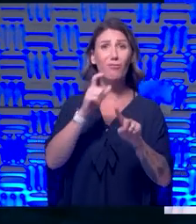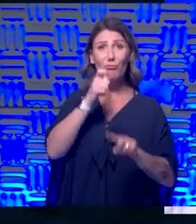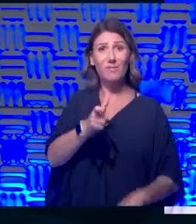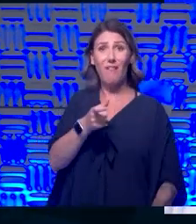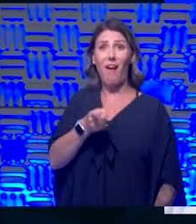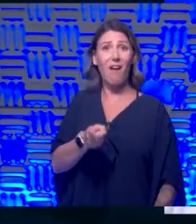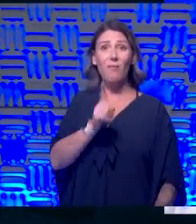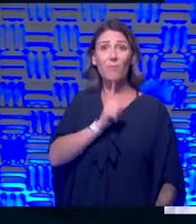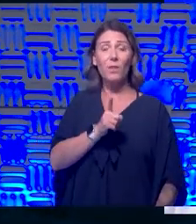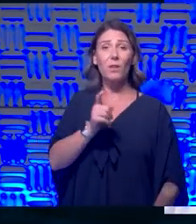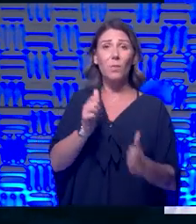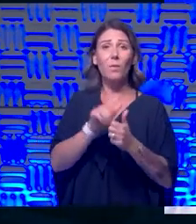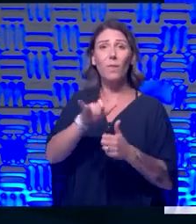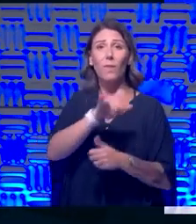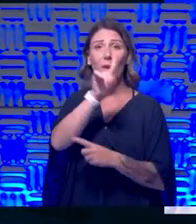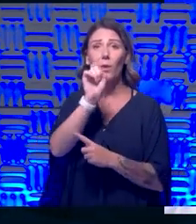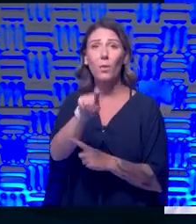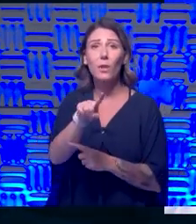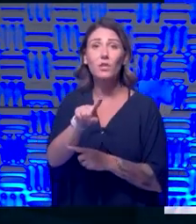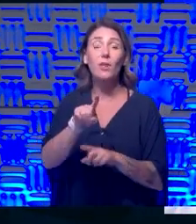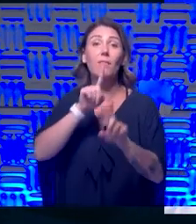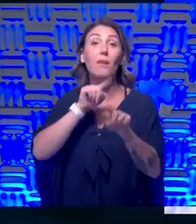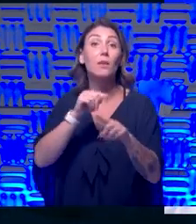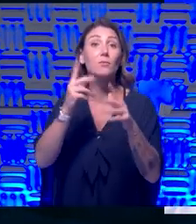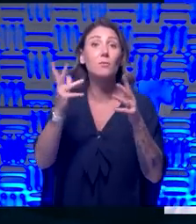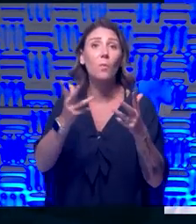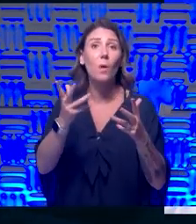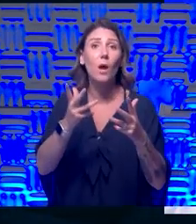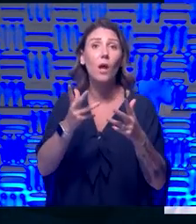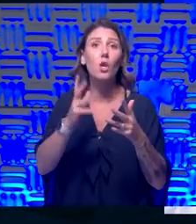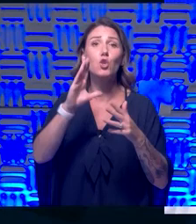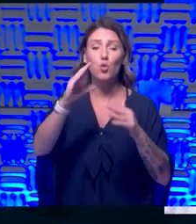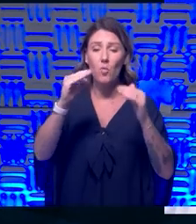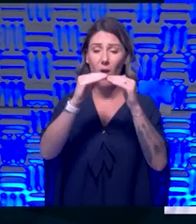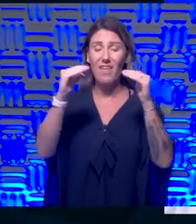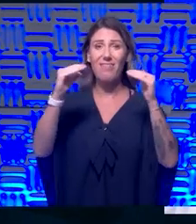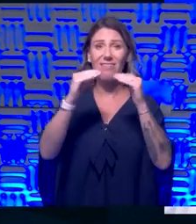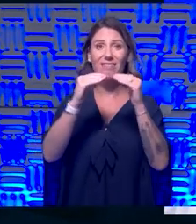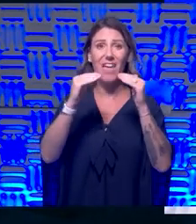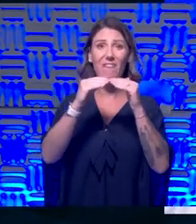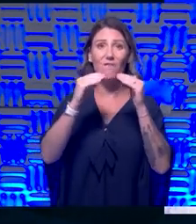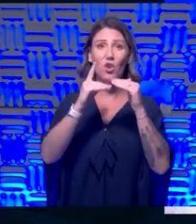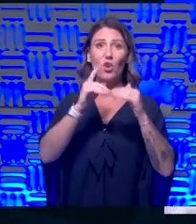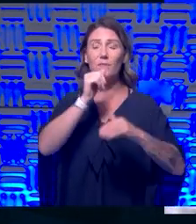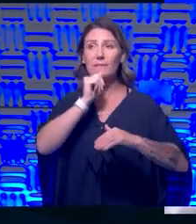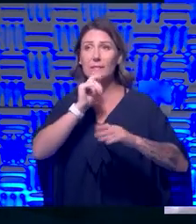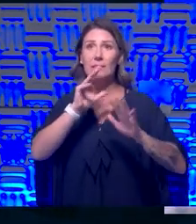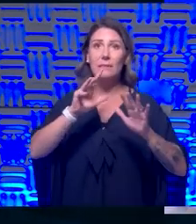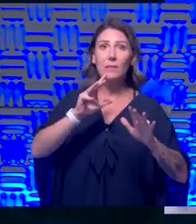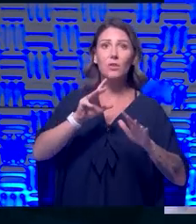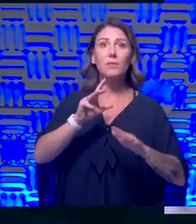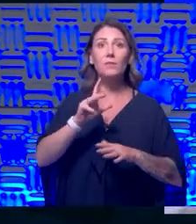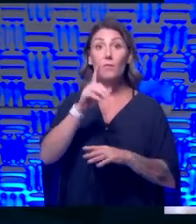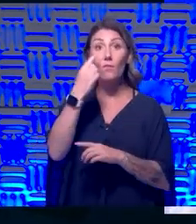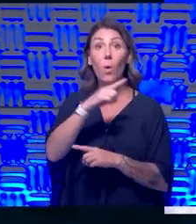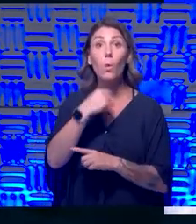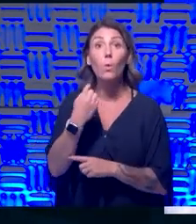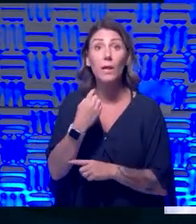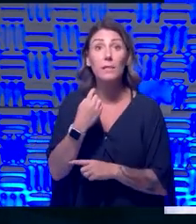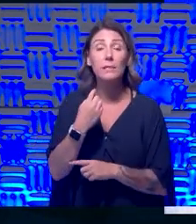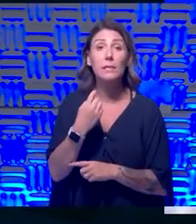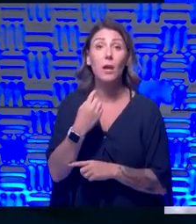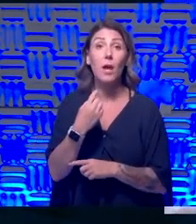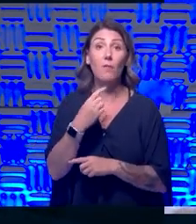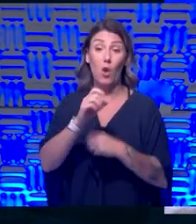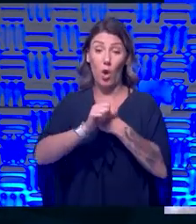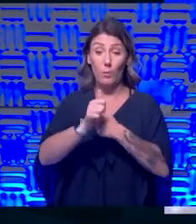this question. The answer is what's your level of tolerance for risk and potentially doing yourself harm or a loved